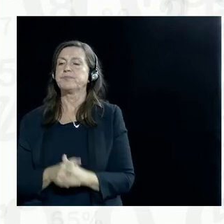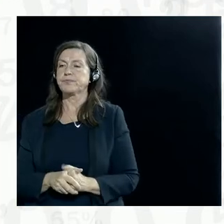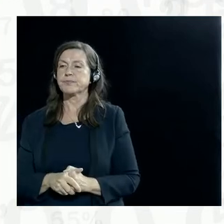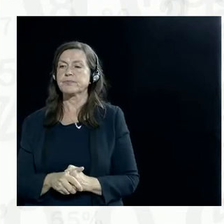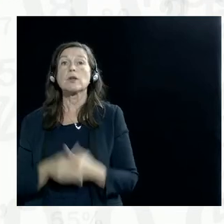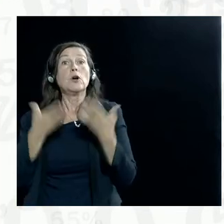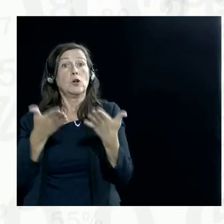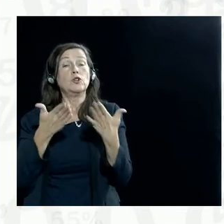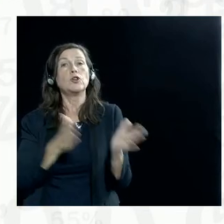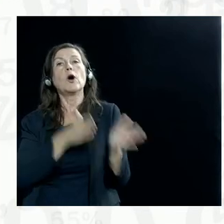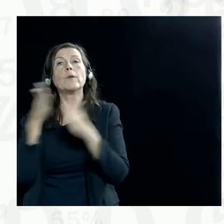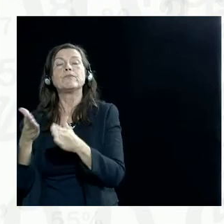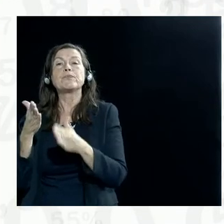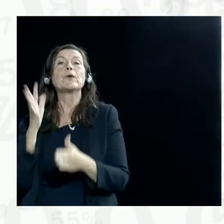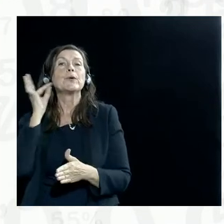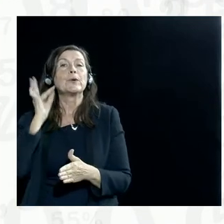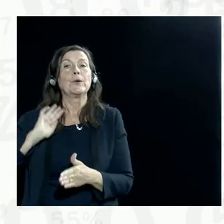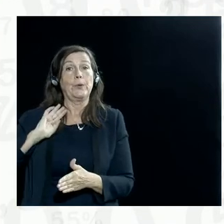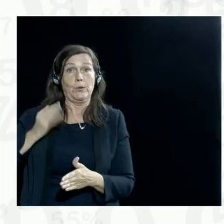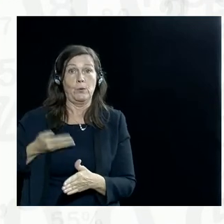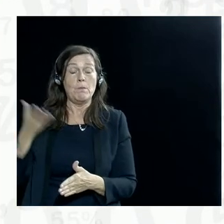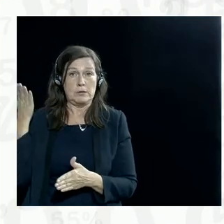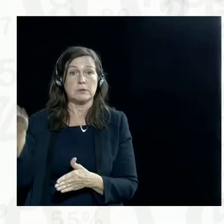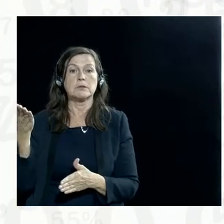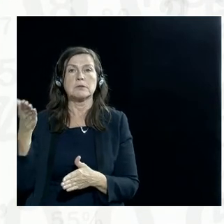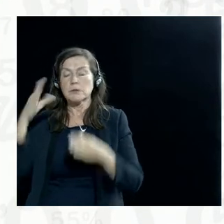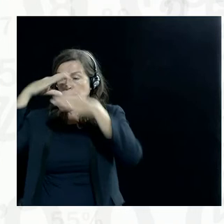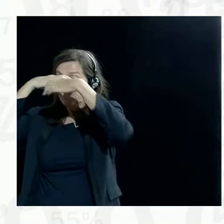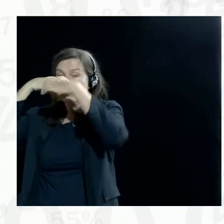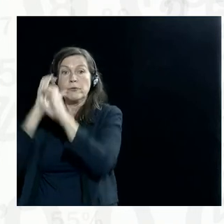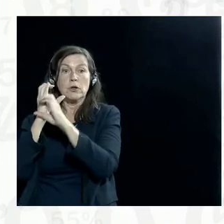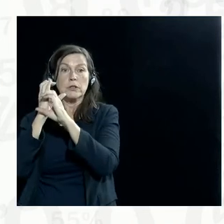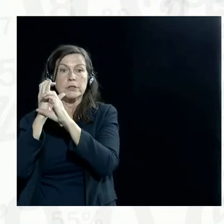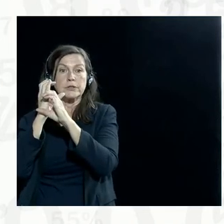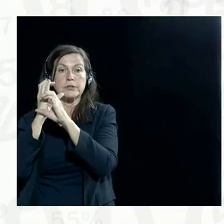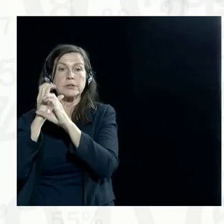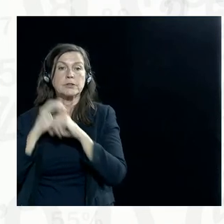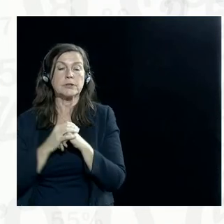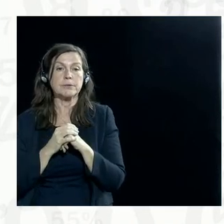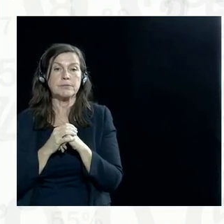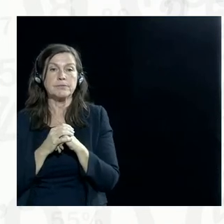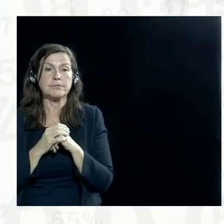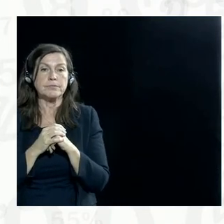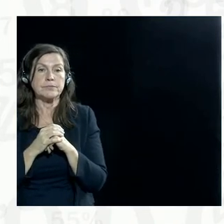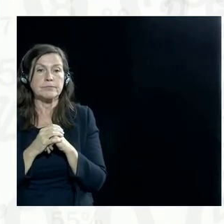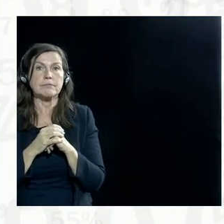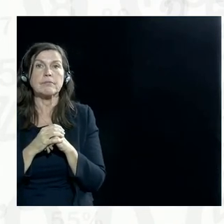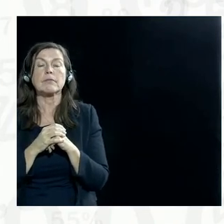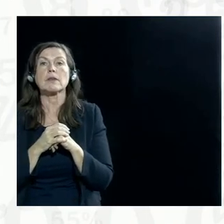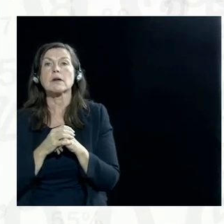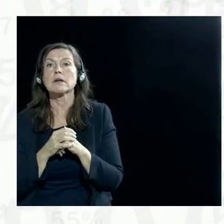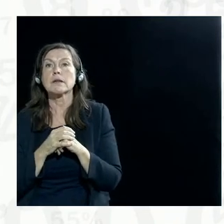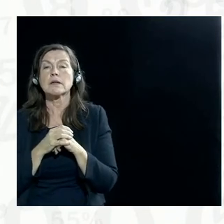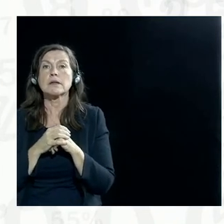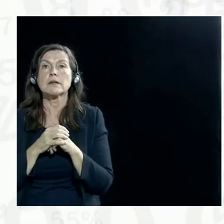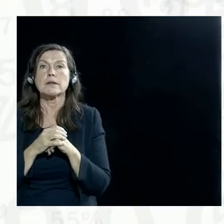we'll hear from a woman who focuses on one of the key reasons for trust or distrust in data and